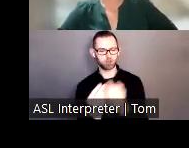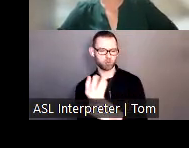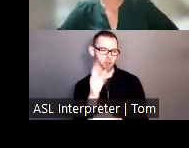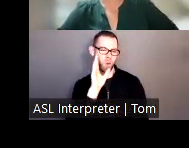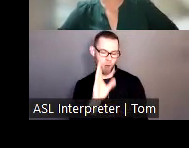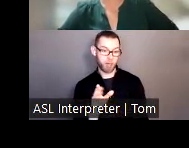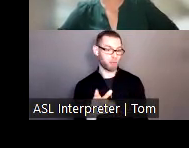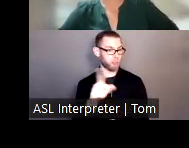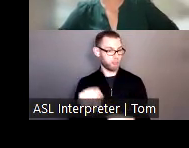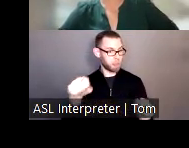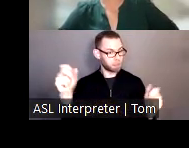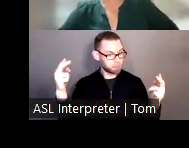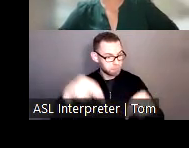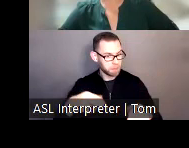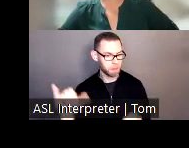Carleen.